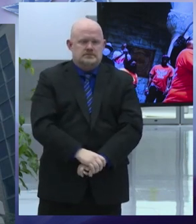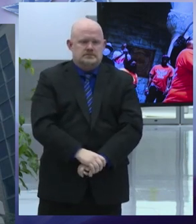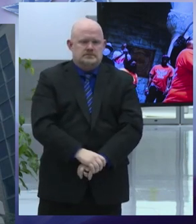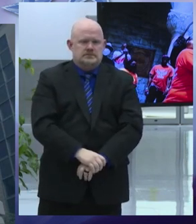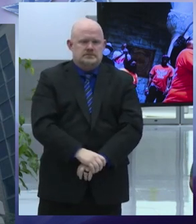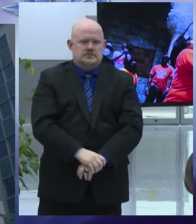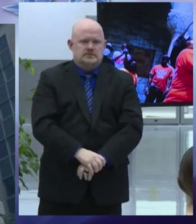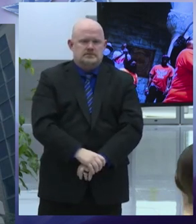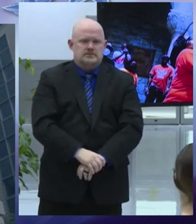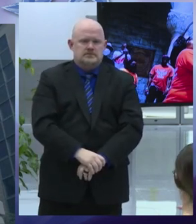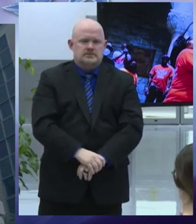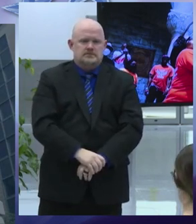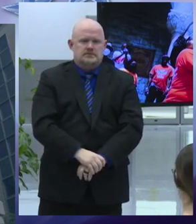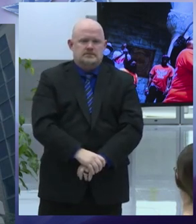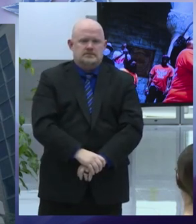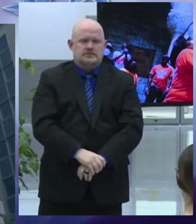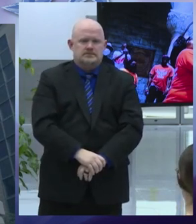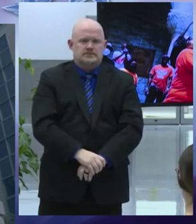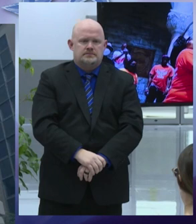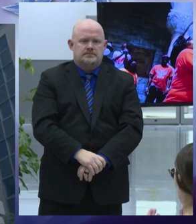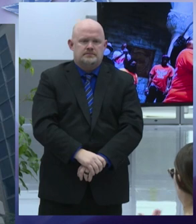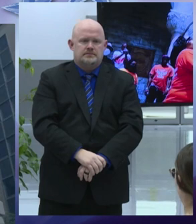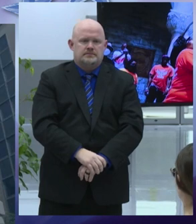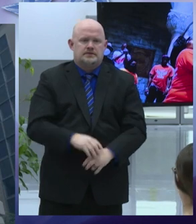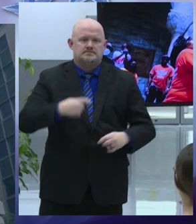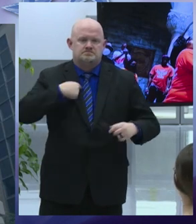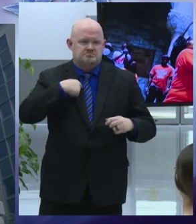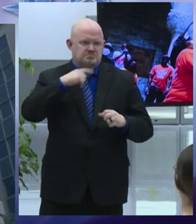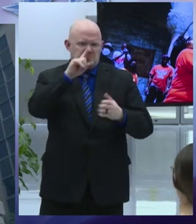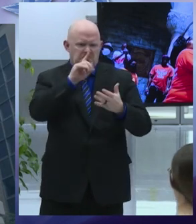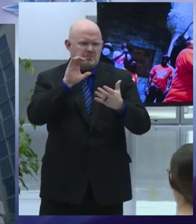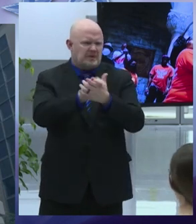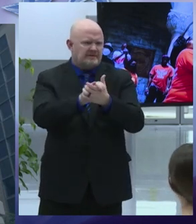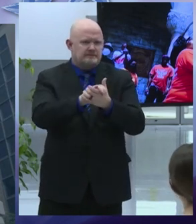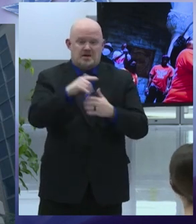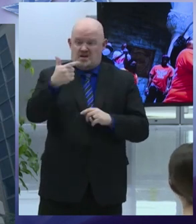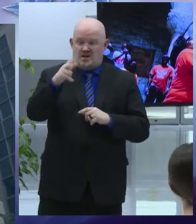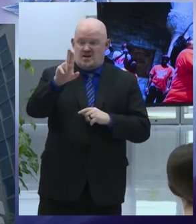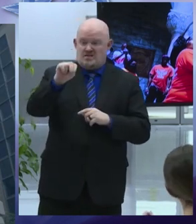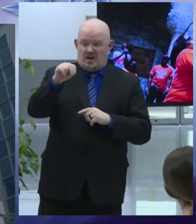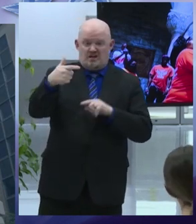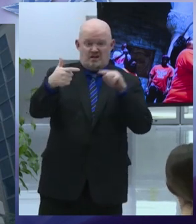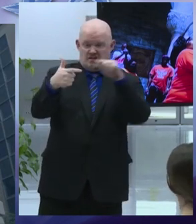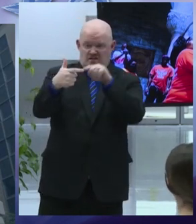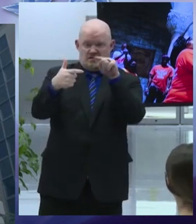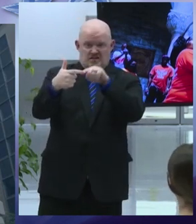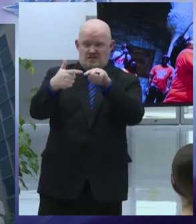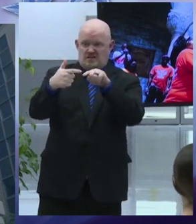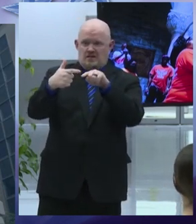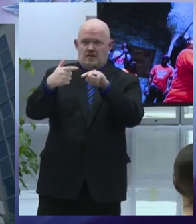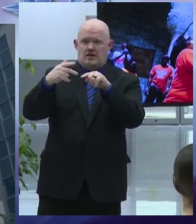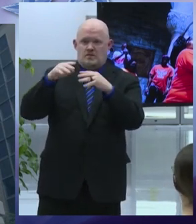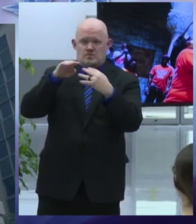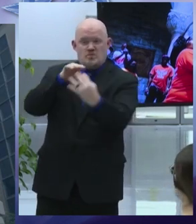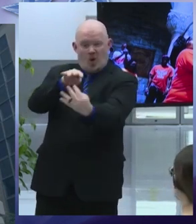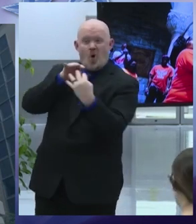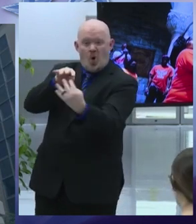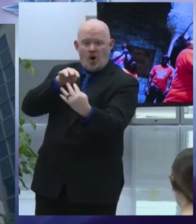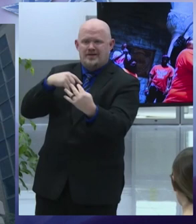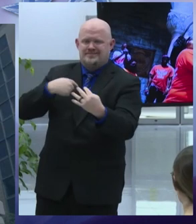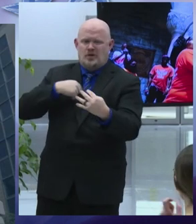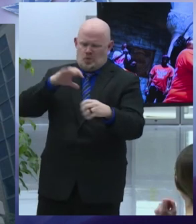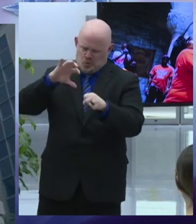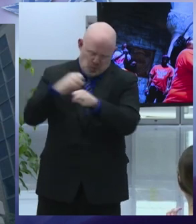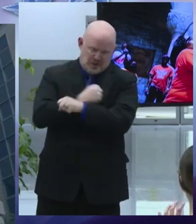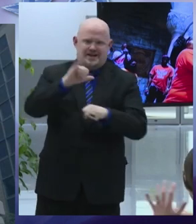i believe the fight against gun crime is a war that we can win we will save precious lives and syracuse will show the nation how a